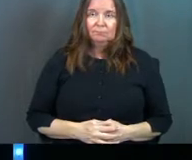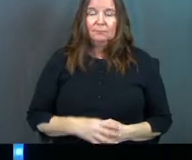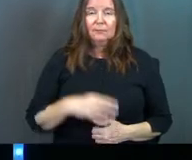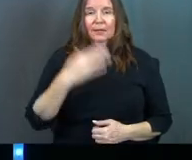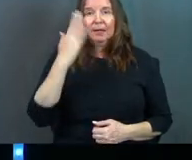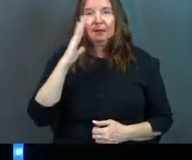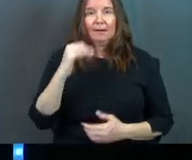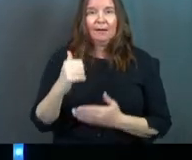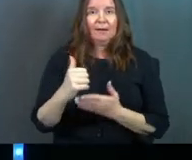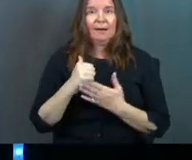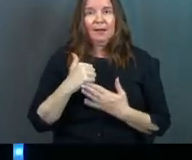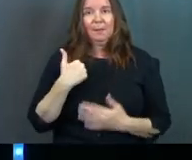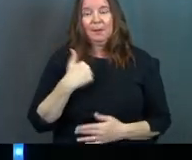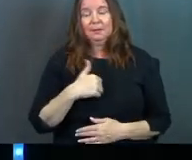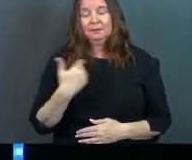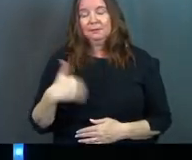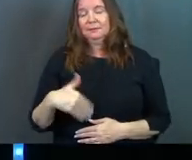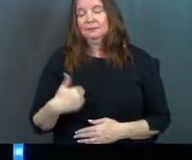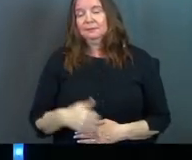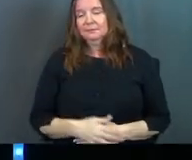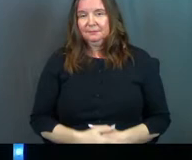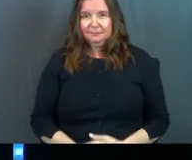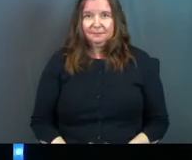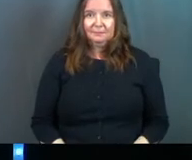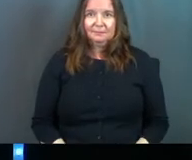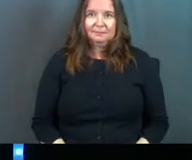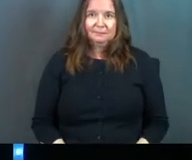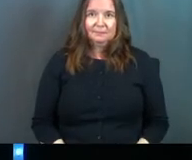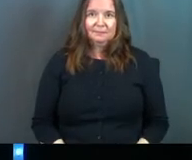God help us. God help us.